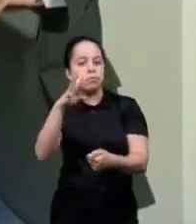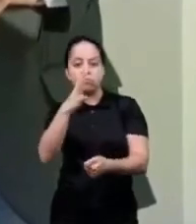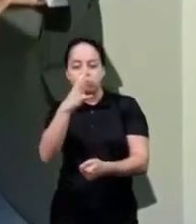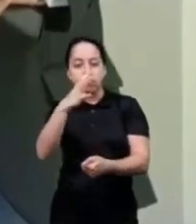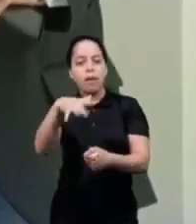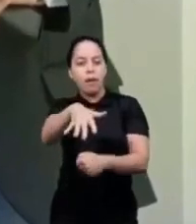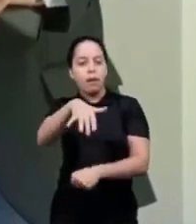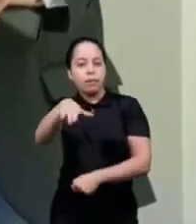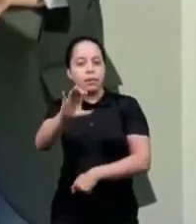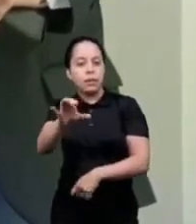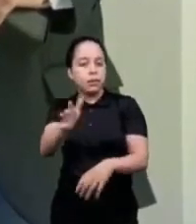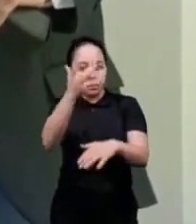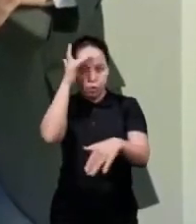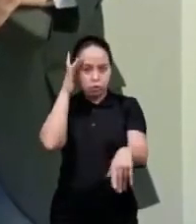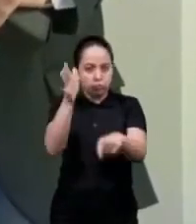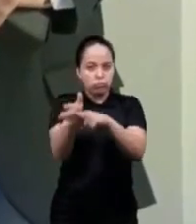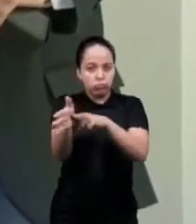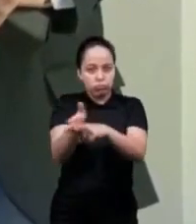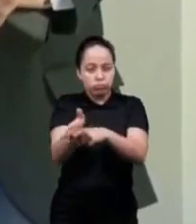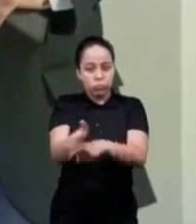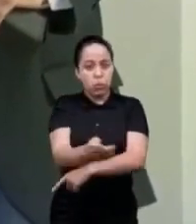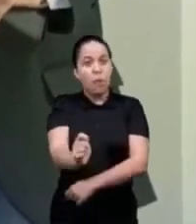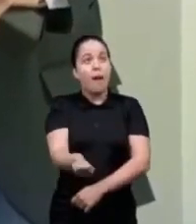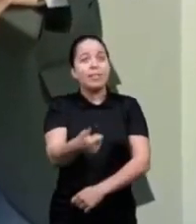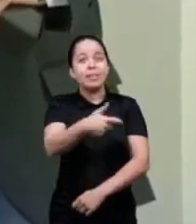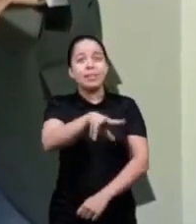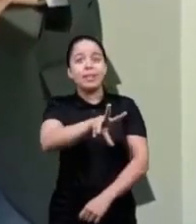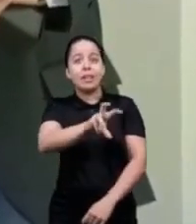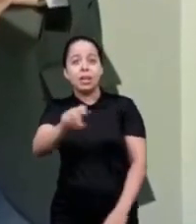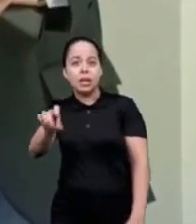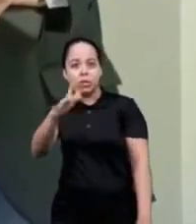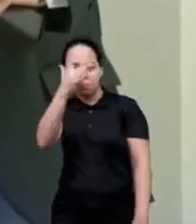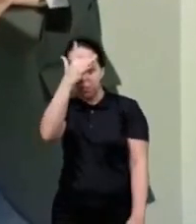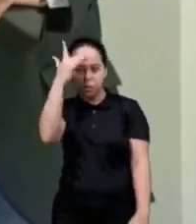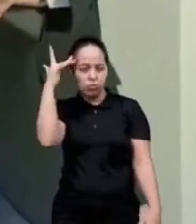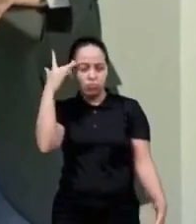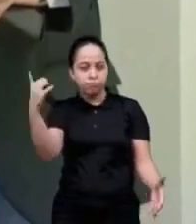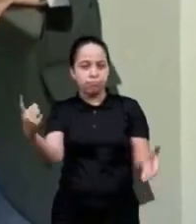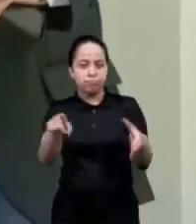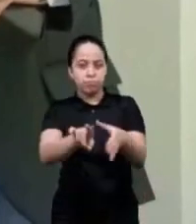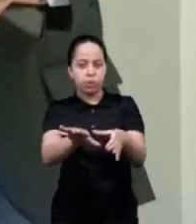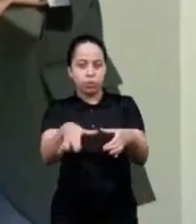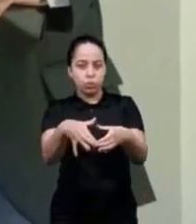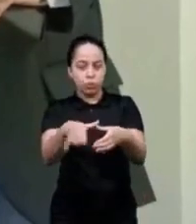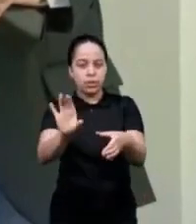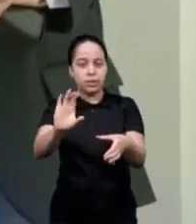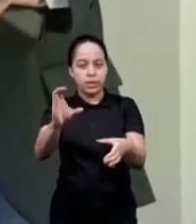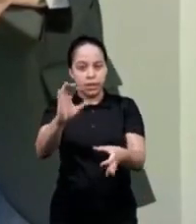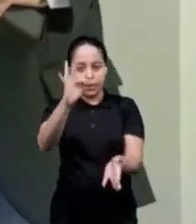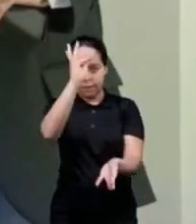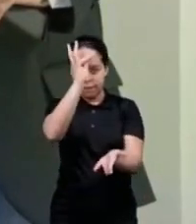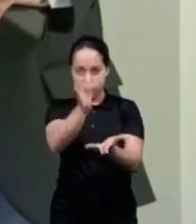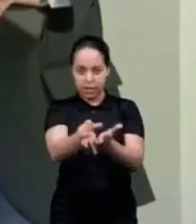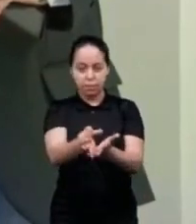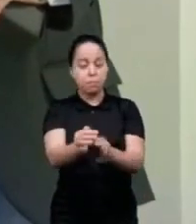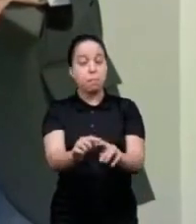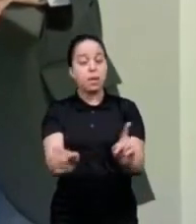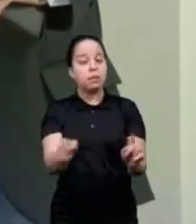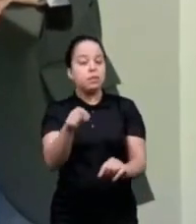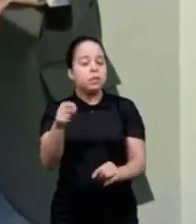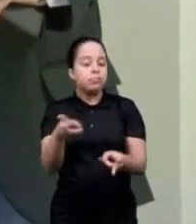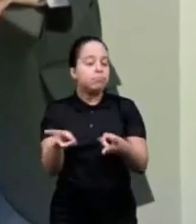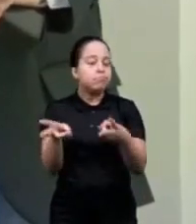of science these researchers more than 500 are part of the science and faith group and we saw